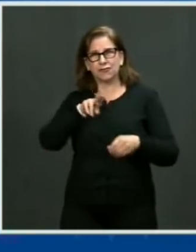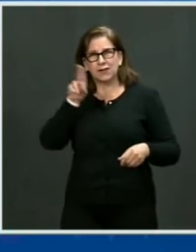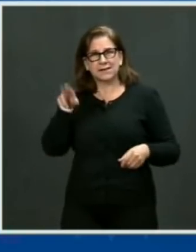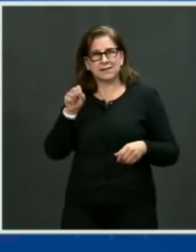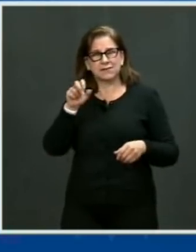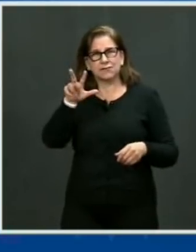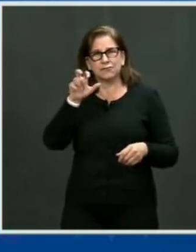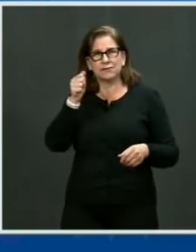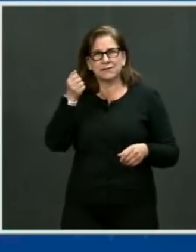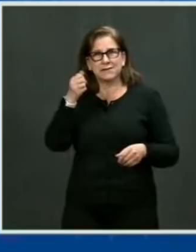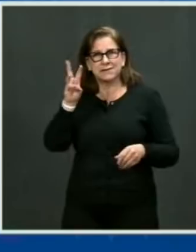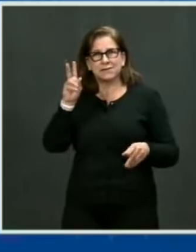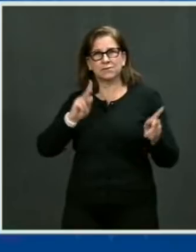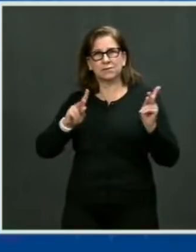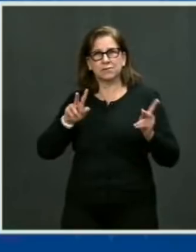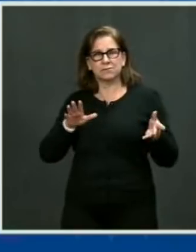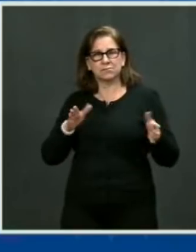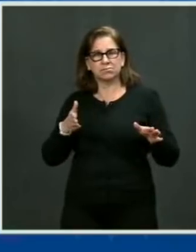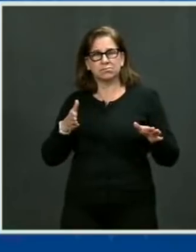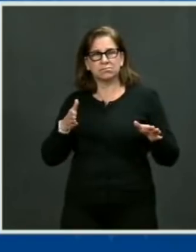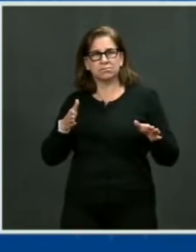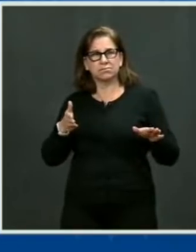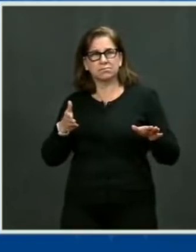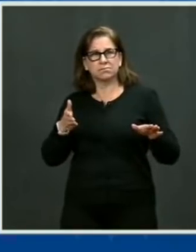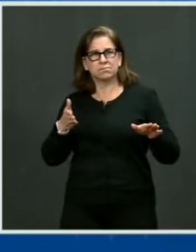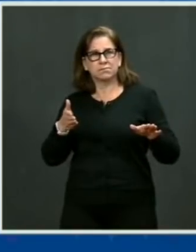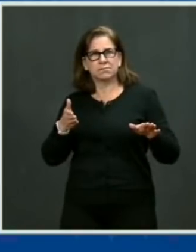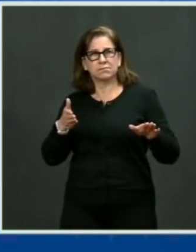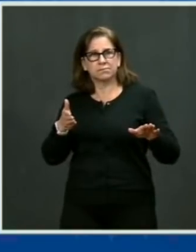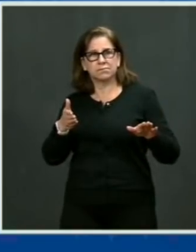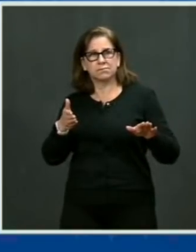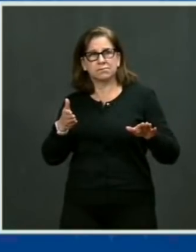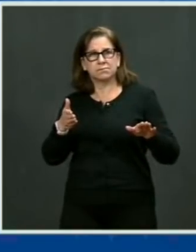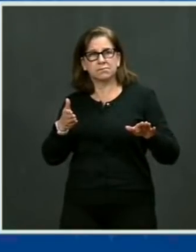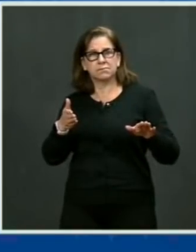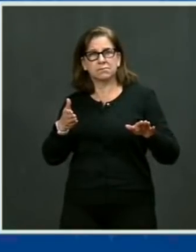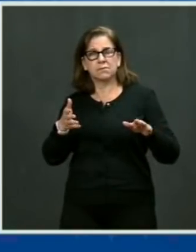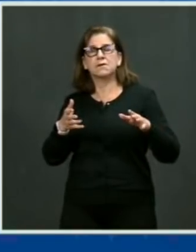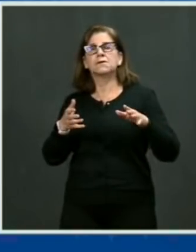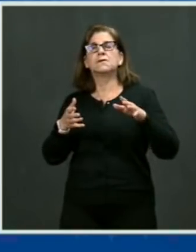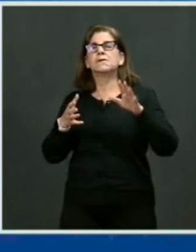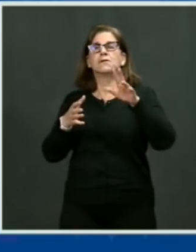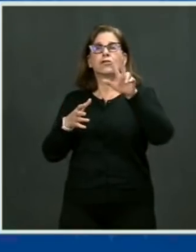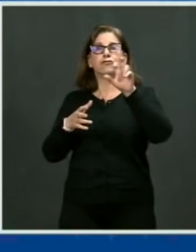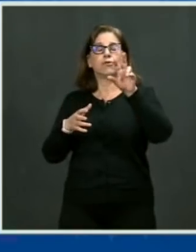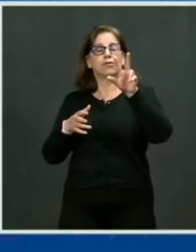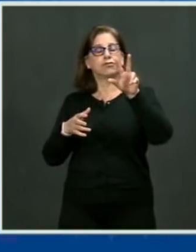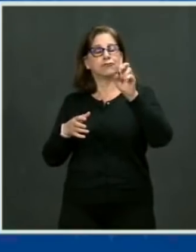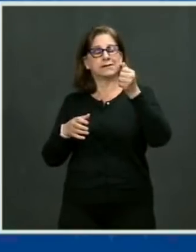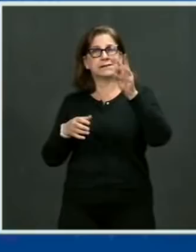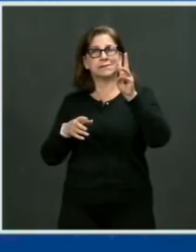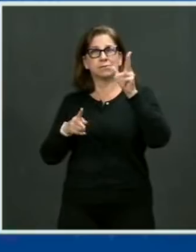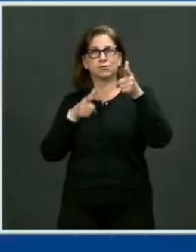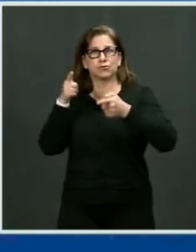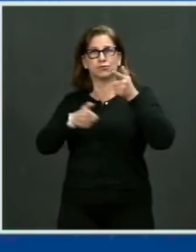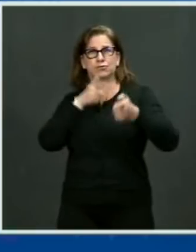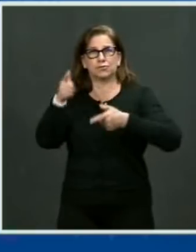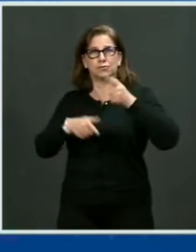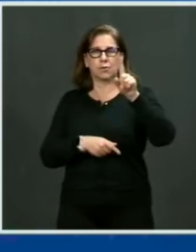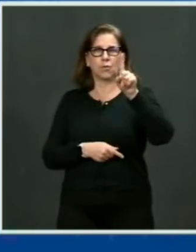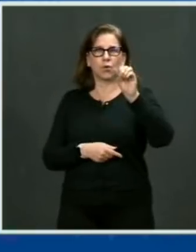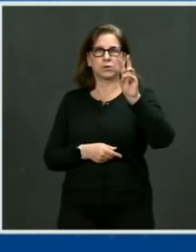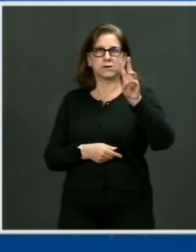106 of them die every day. Our flag was still flying at half-staff